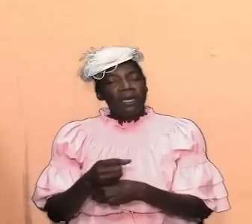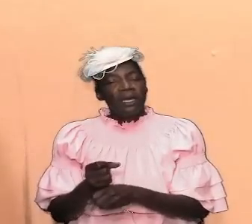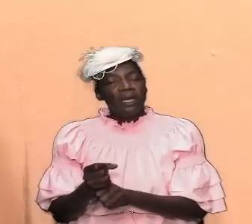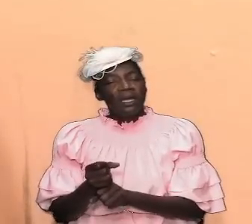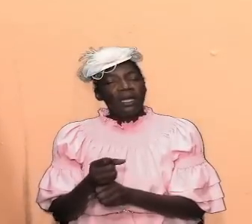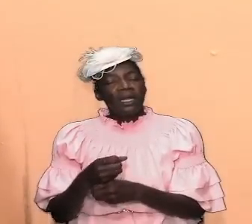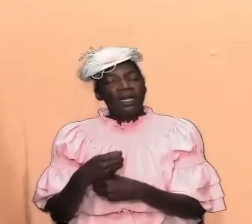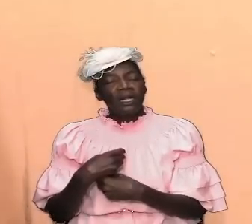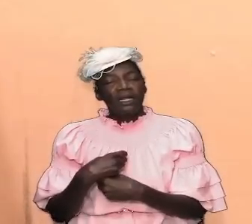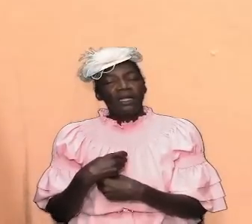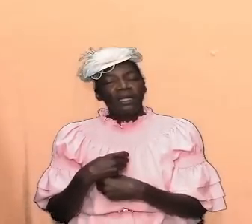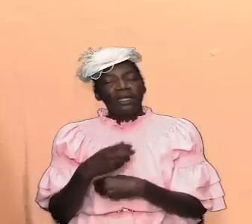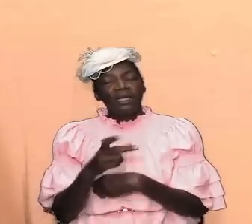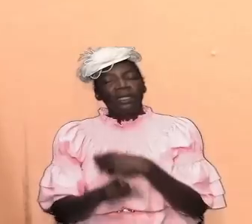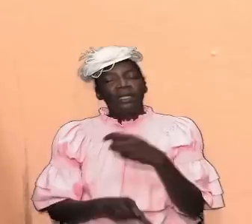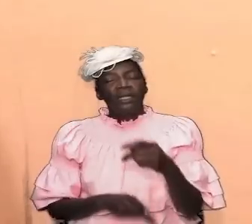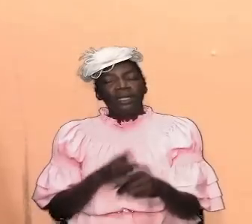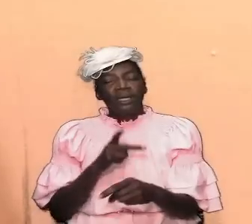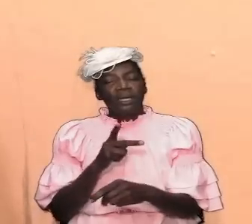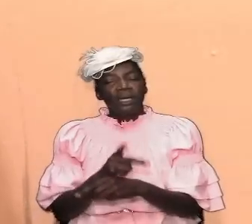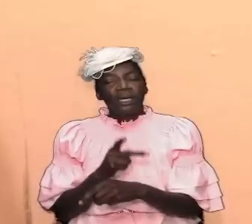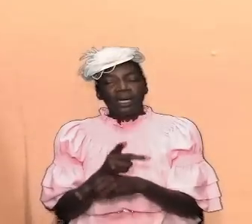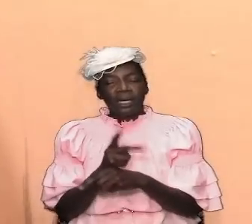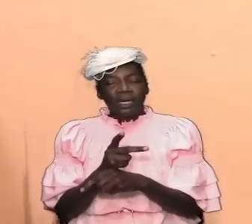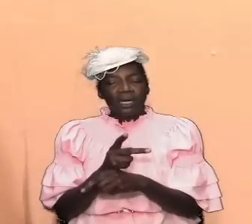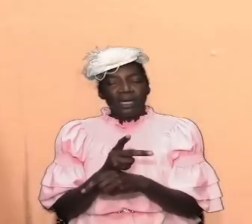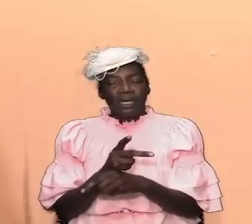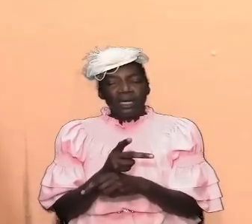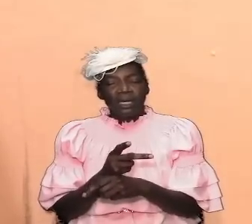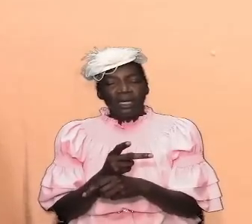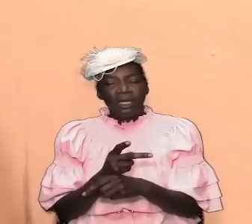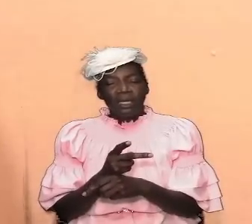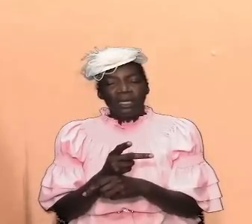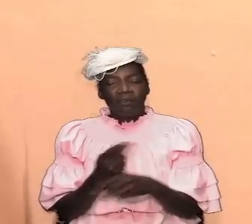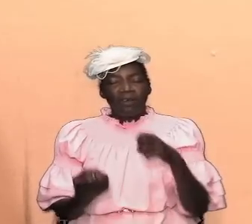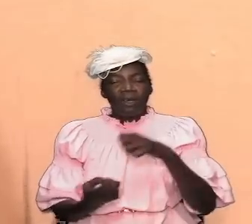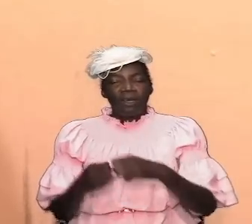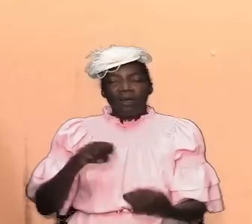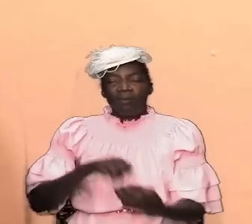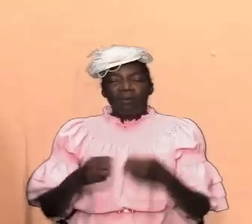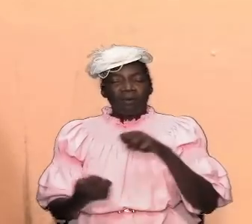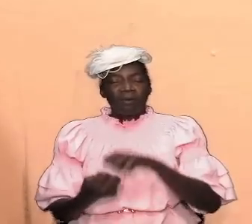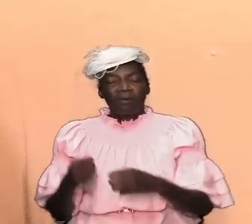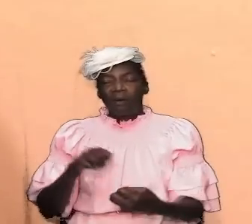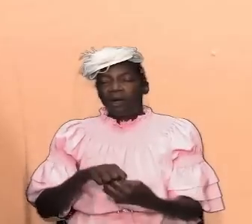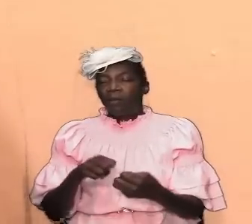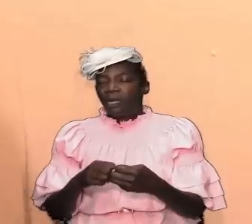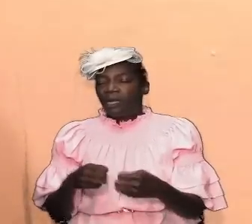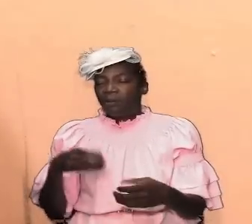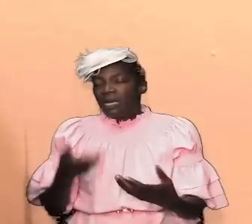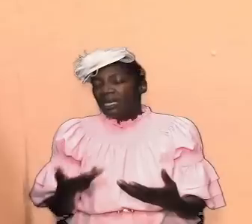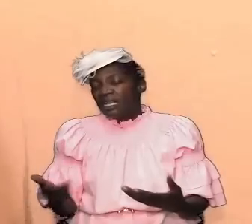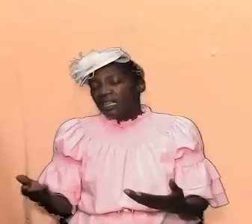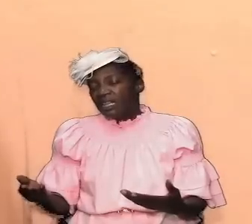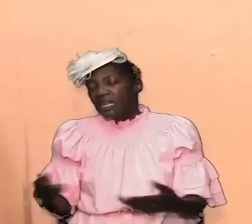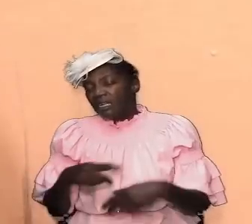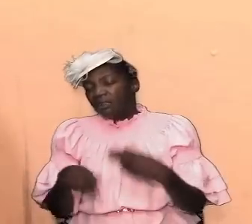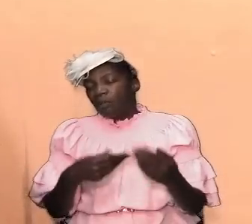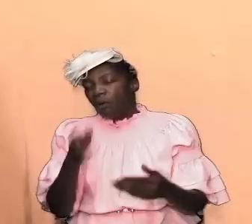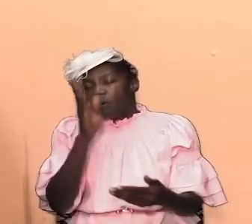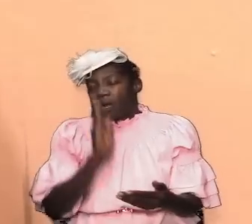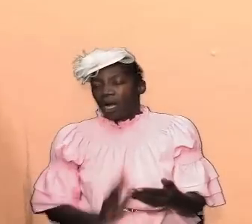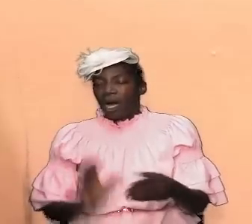a kind of a smoke screen in things that pertain to god and the church